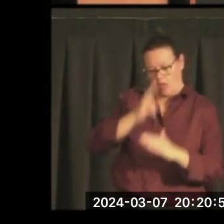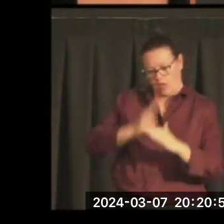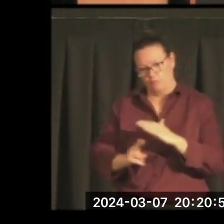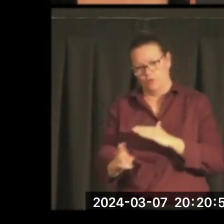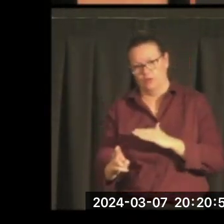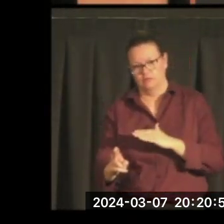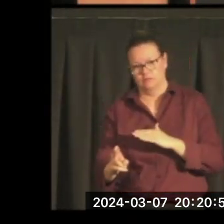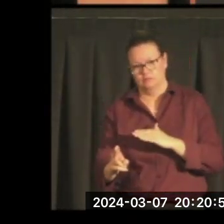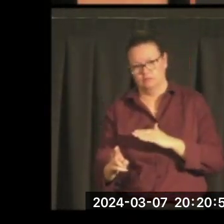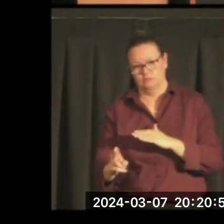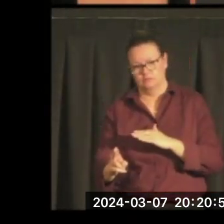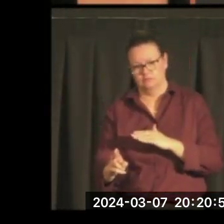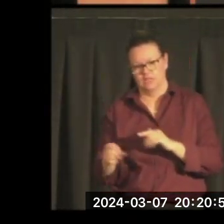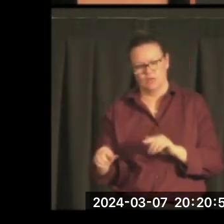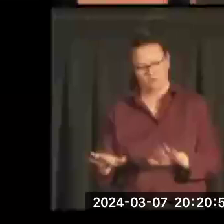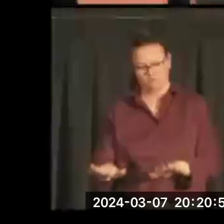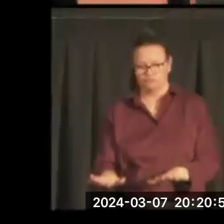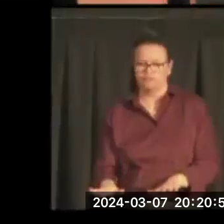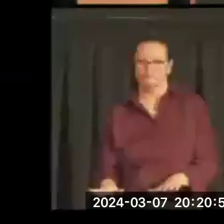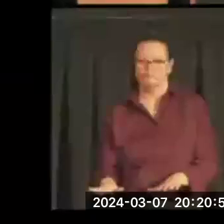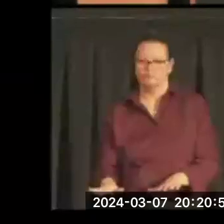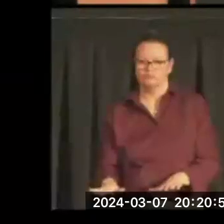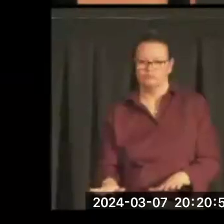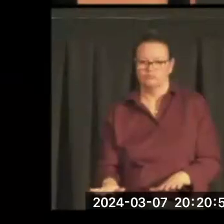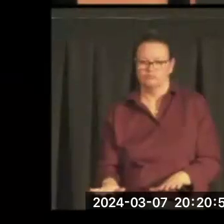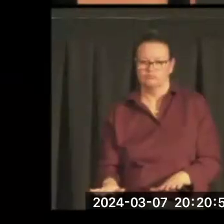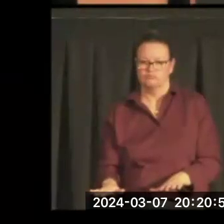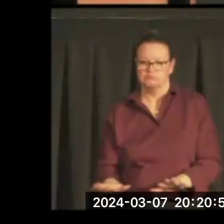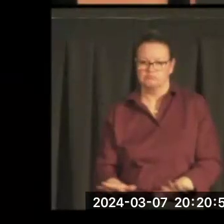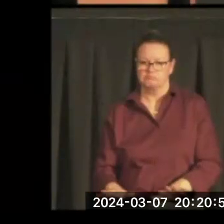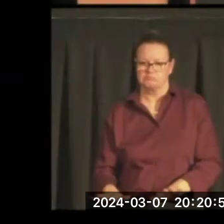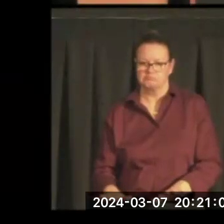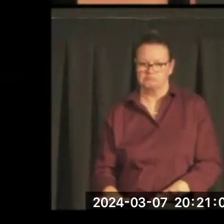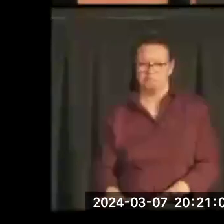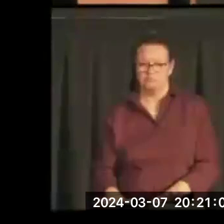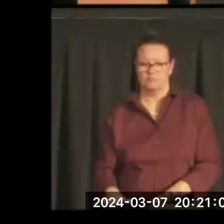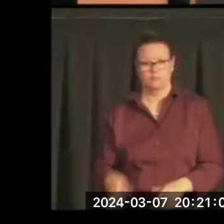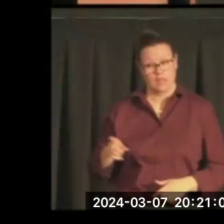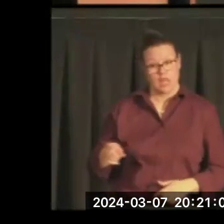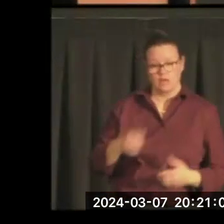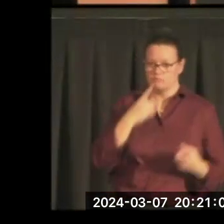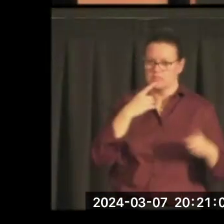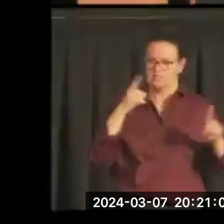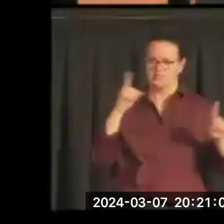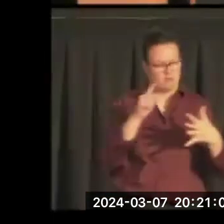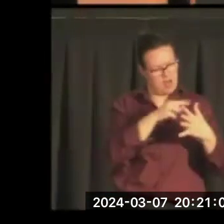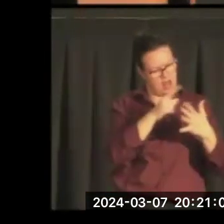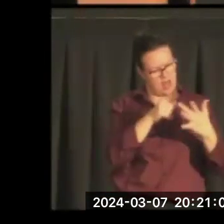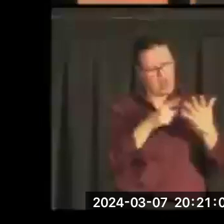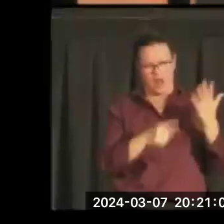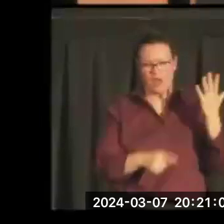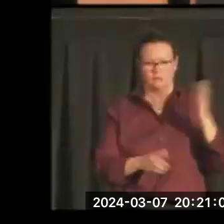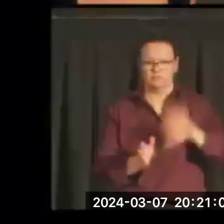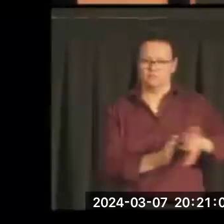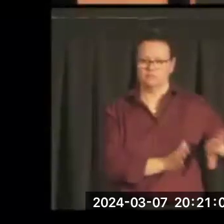He stayed low key. He was humble even though he was extraordinarily accomplished. He poured